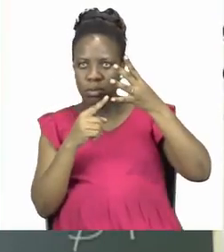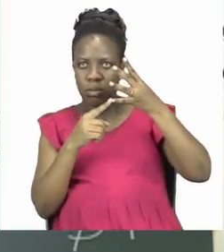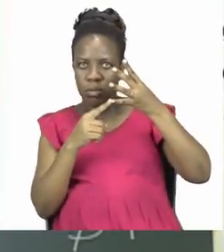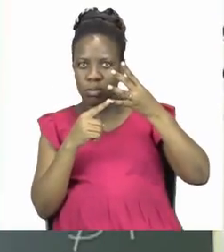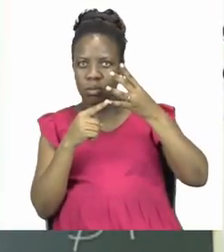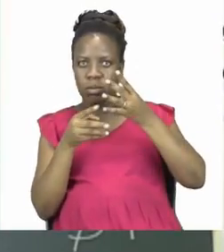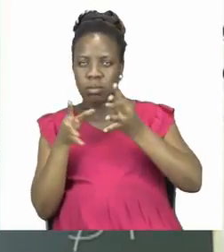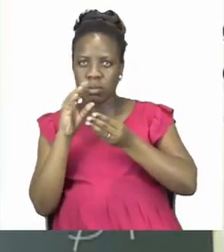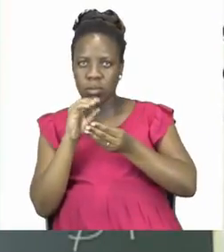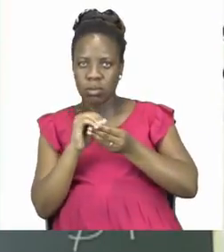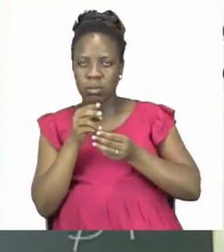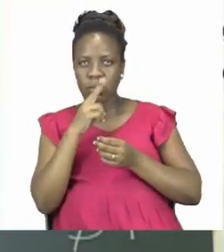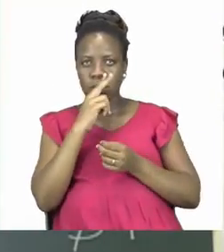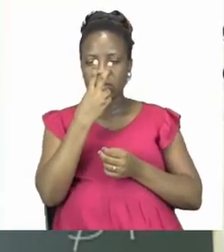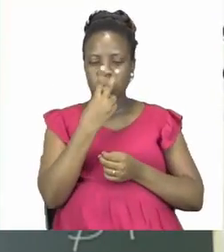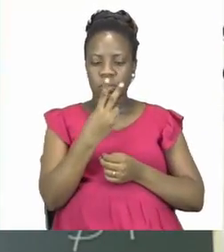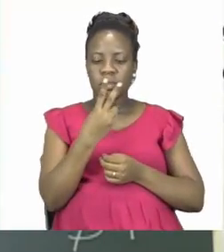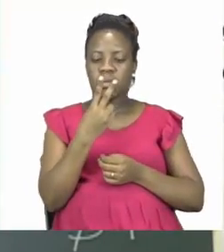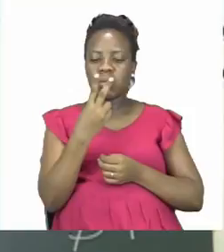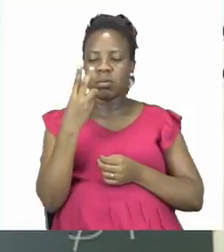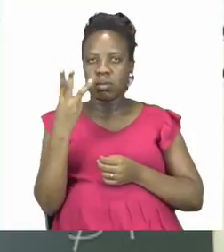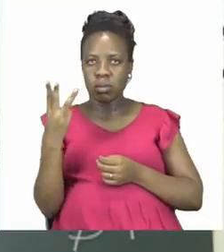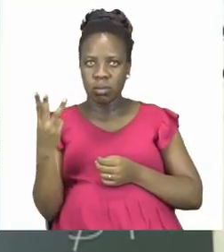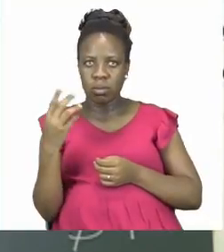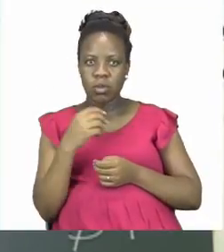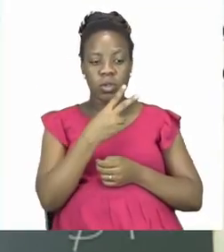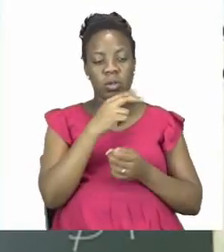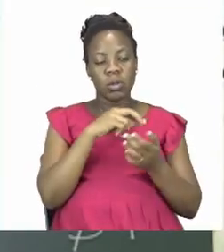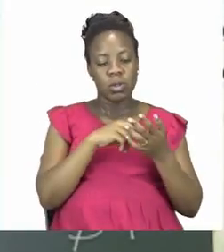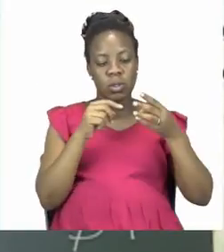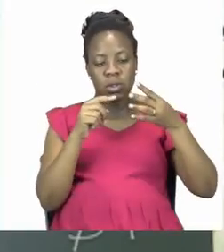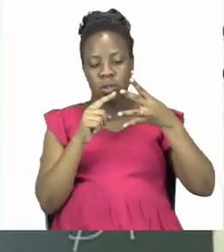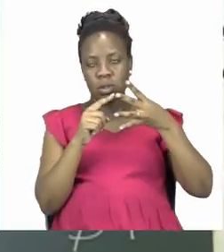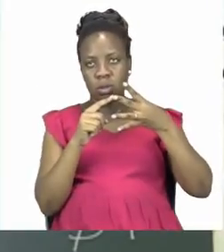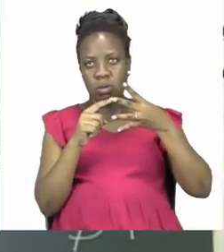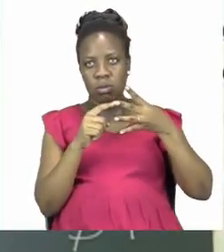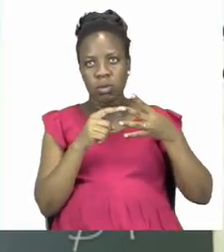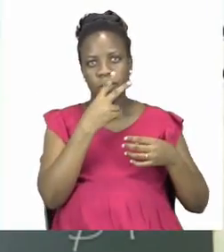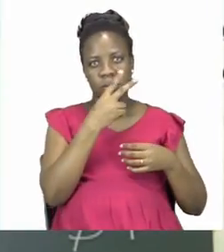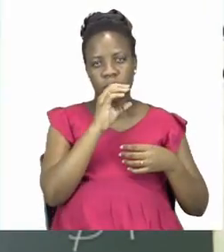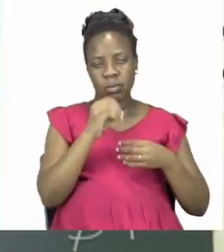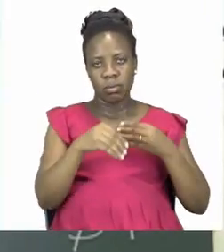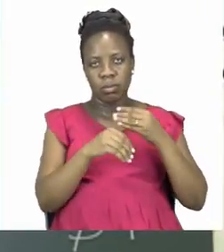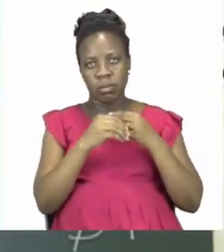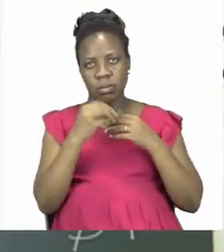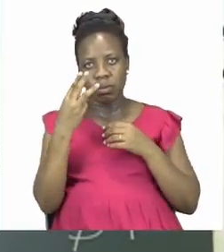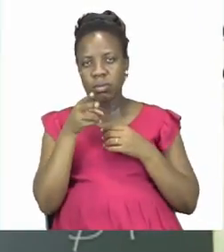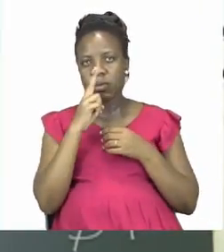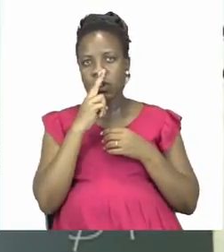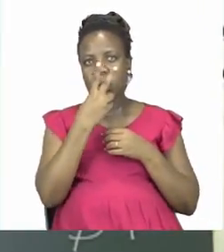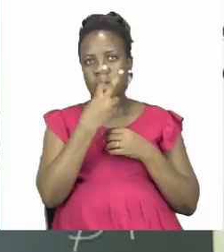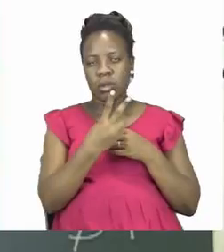to 23? Yes it is. Now let's see. In the second